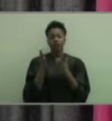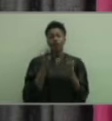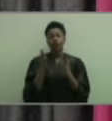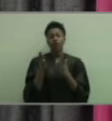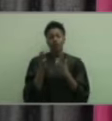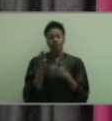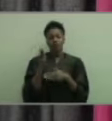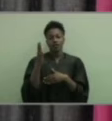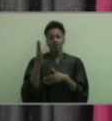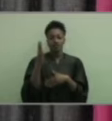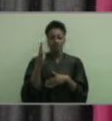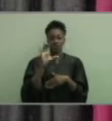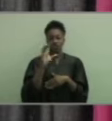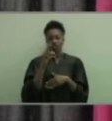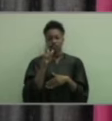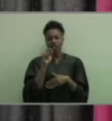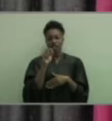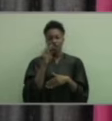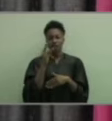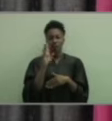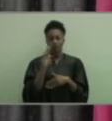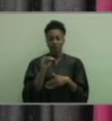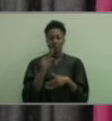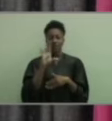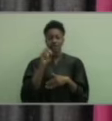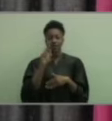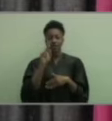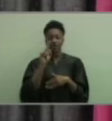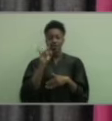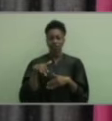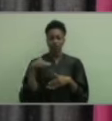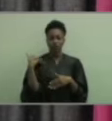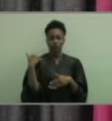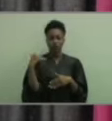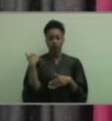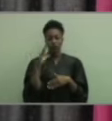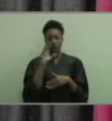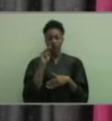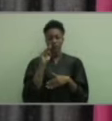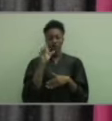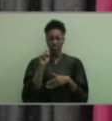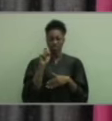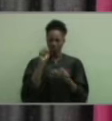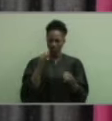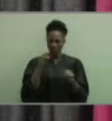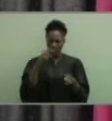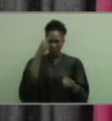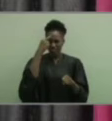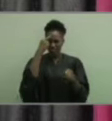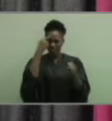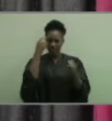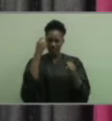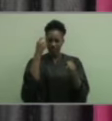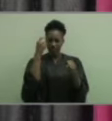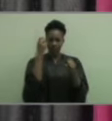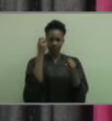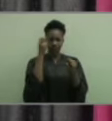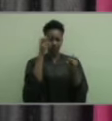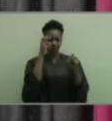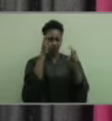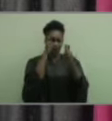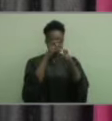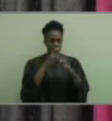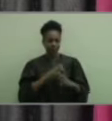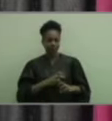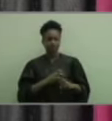for two years. Varen's perseverance, optimism, and ability to think critically will allow him the opportunity to